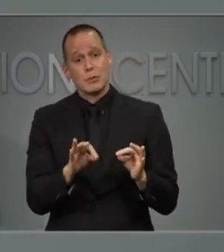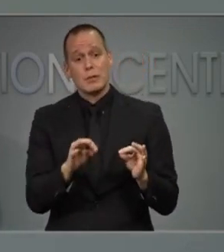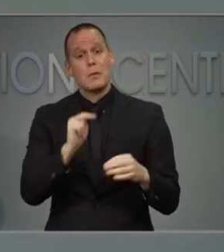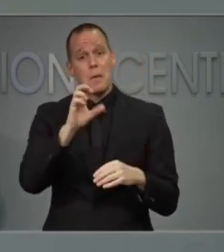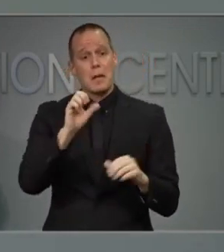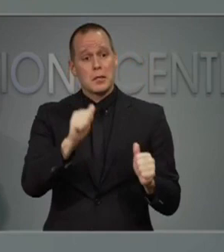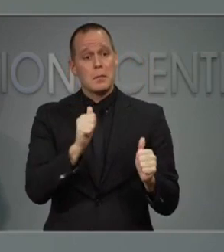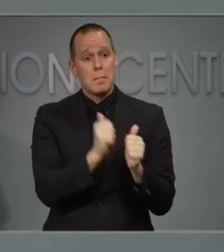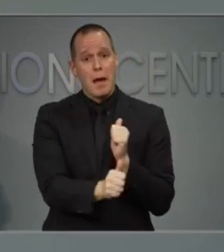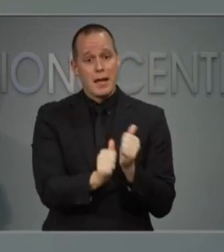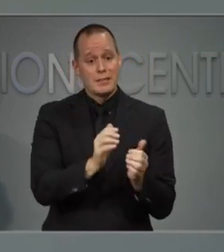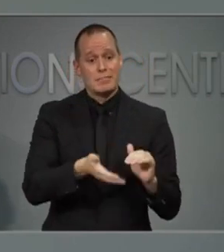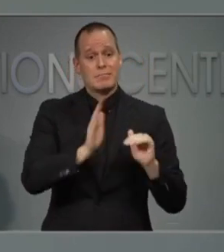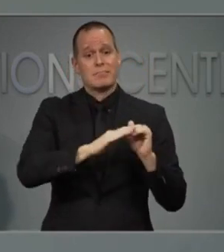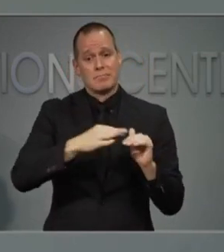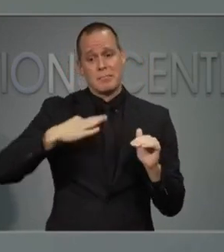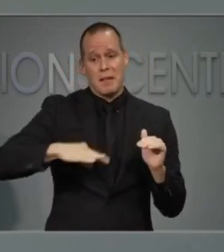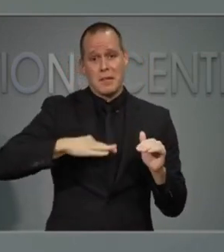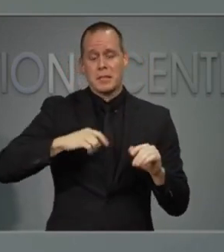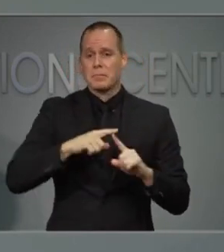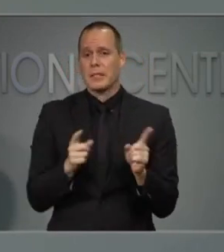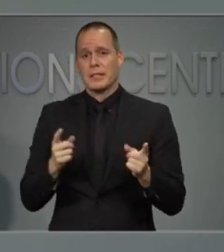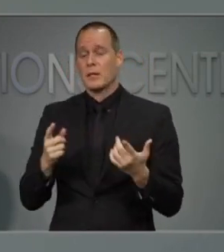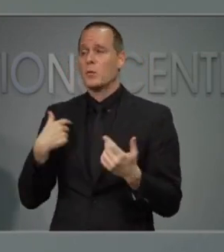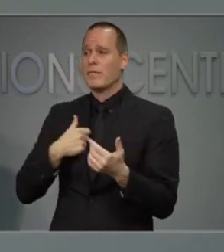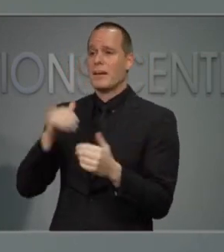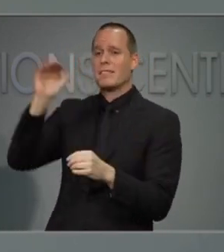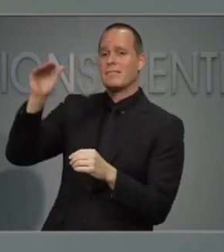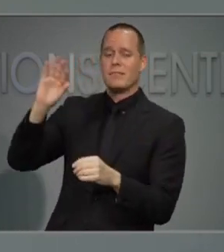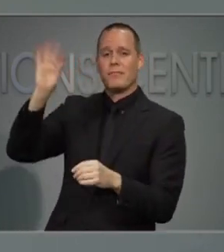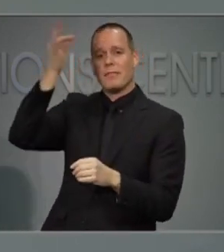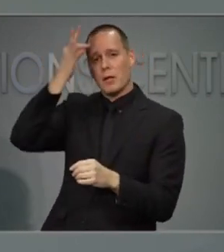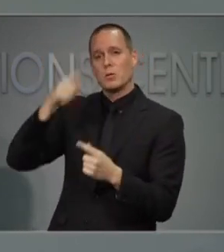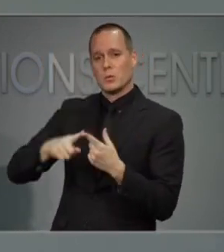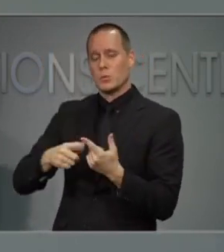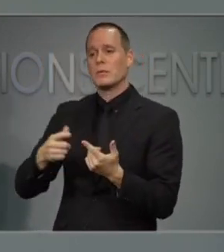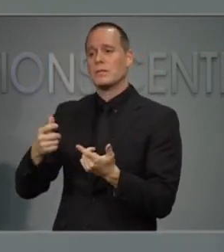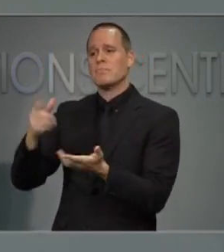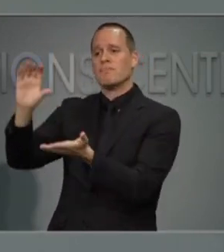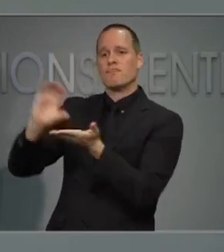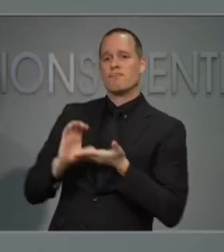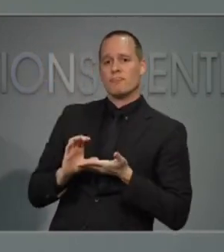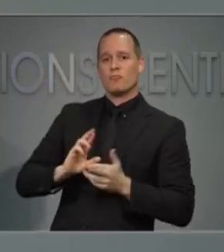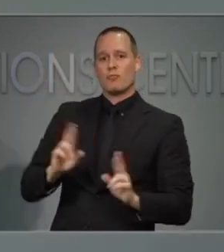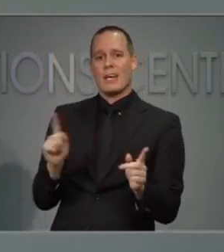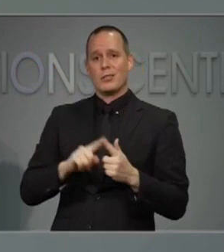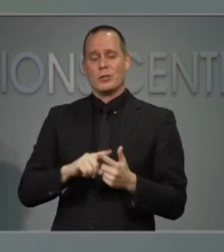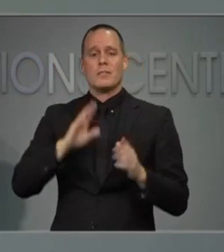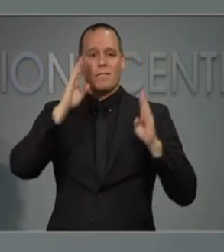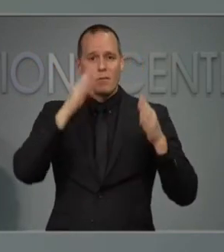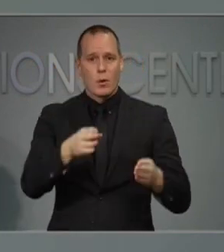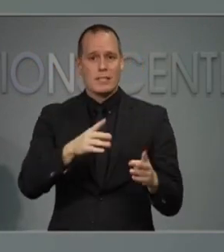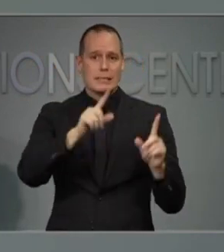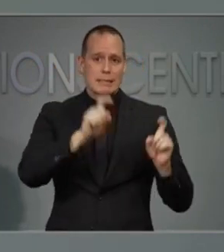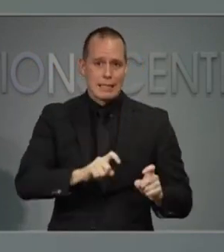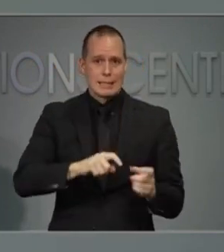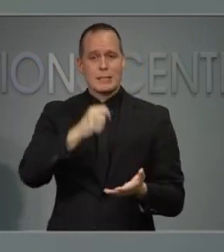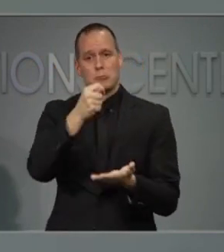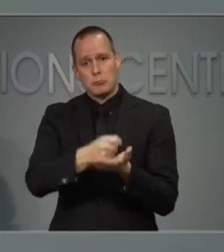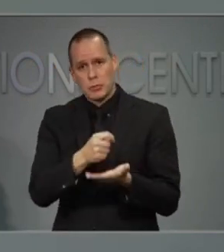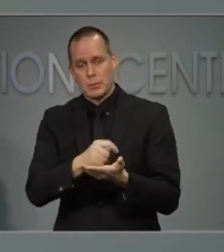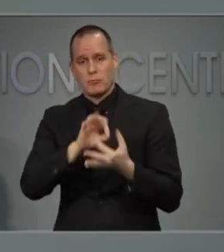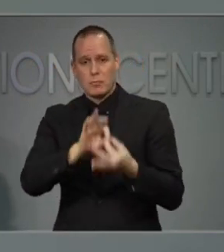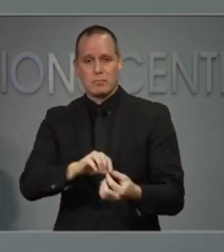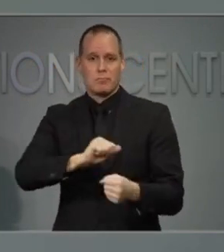government to approve a temporary change to cover prevention, testing, and treatment related to COVID-19,